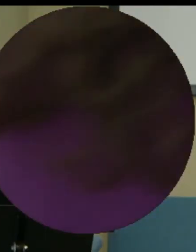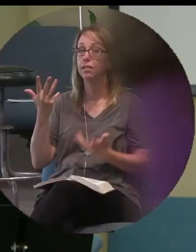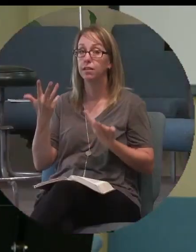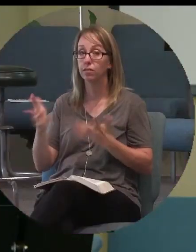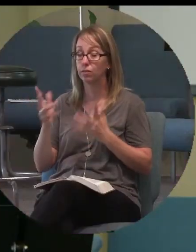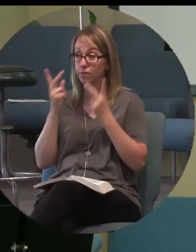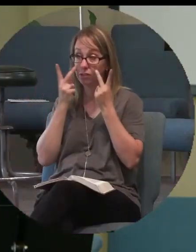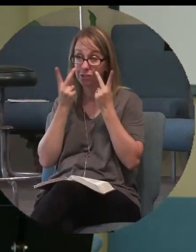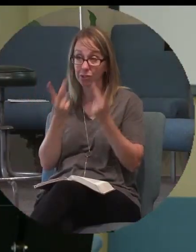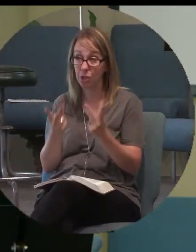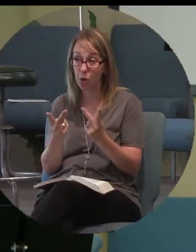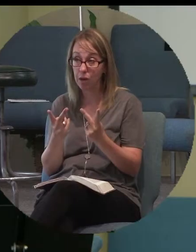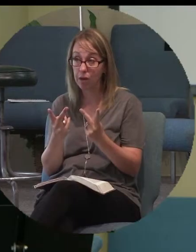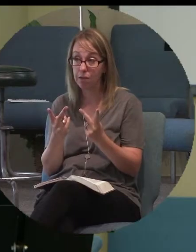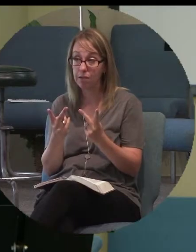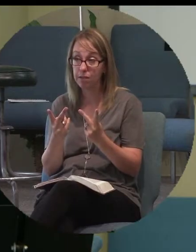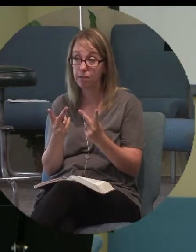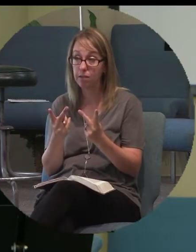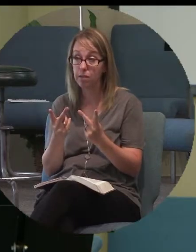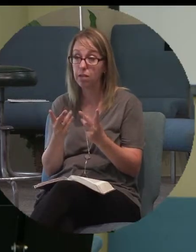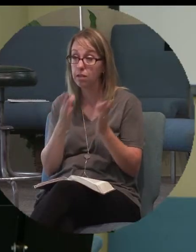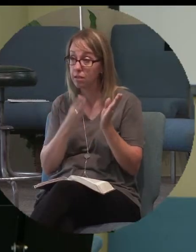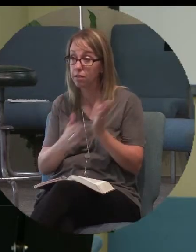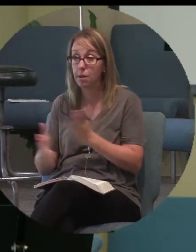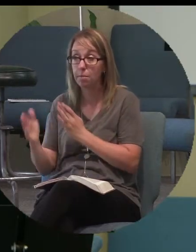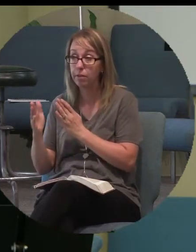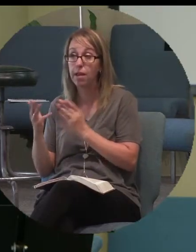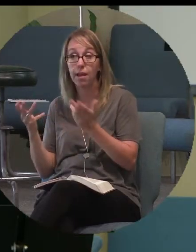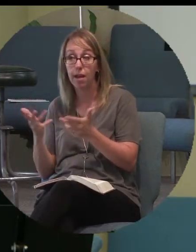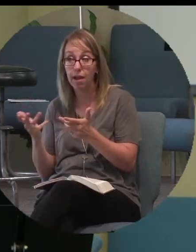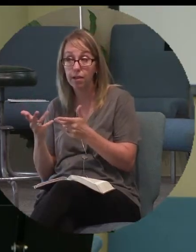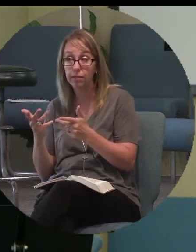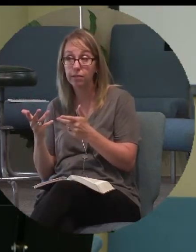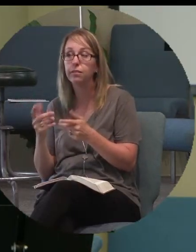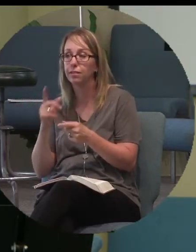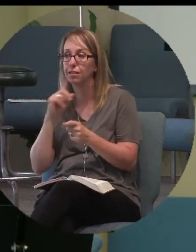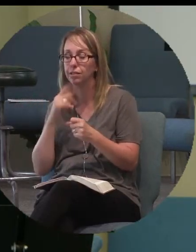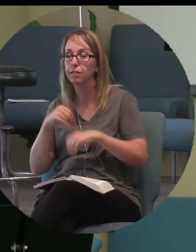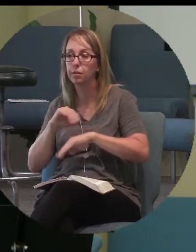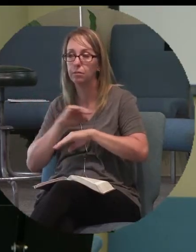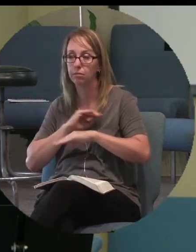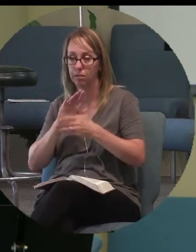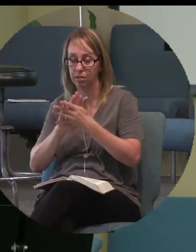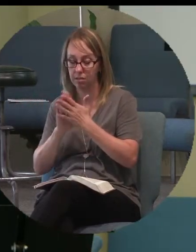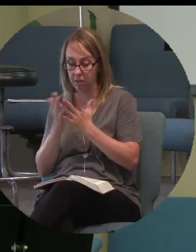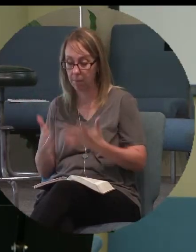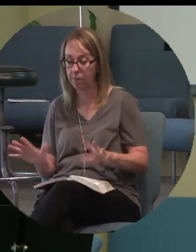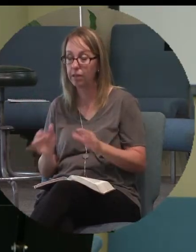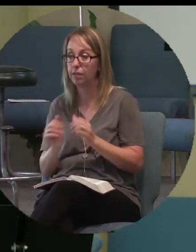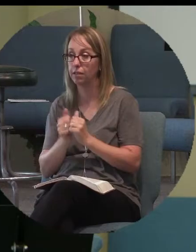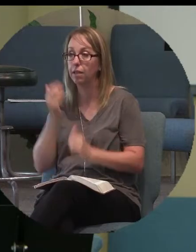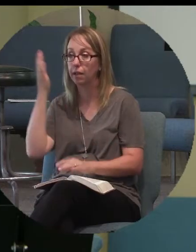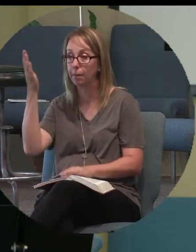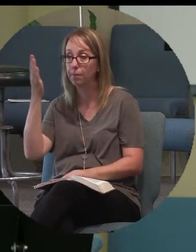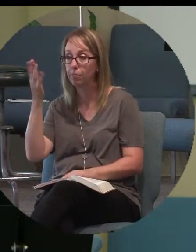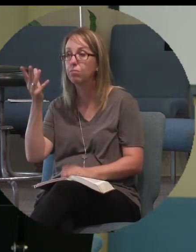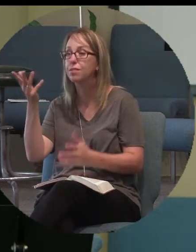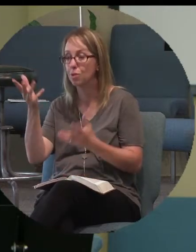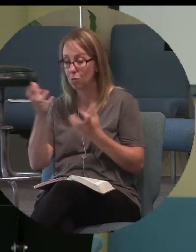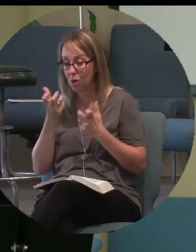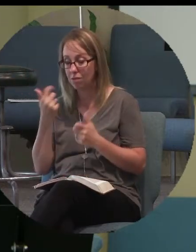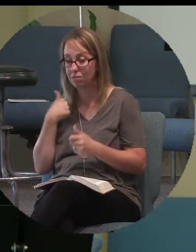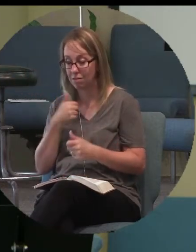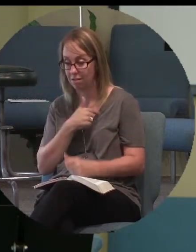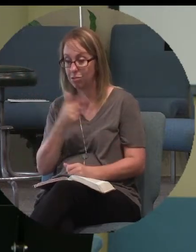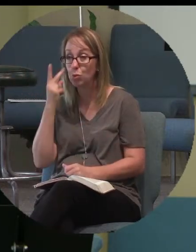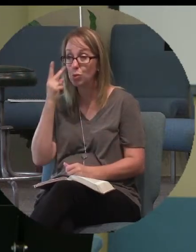that what the plan was had been completed in him. And that's what he wants us to see